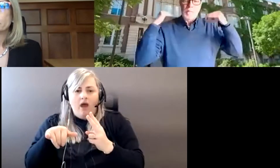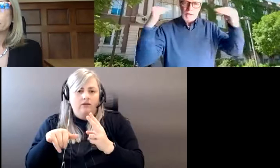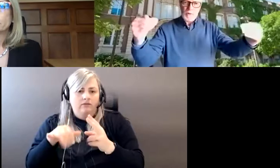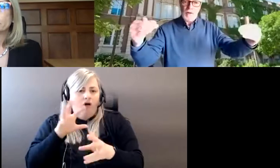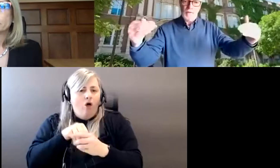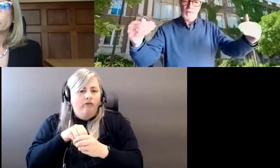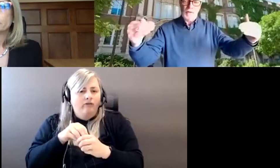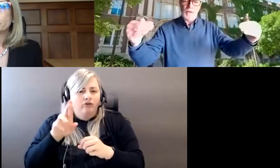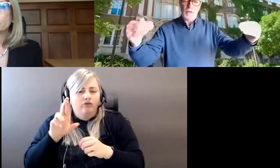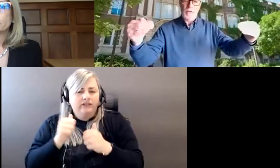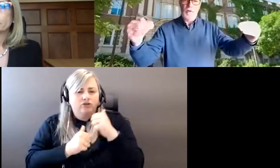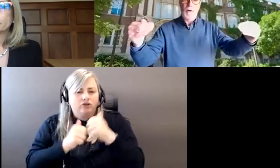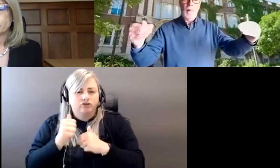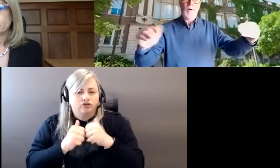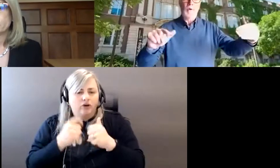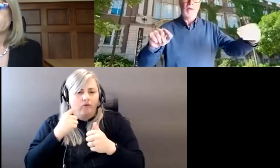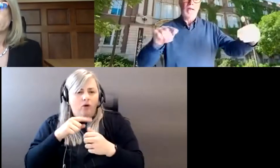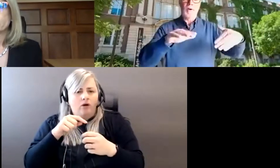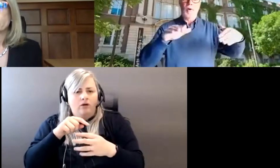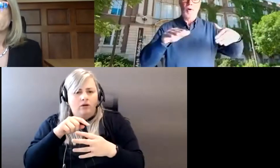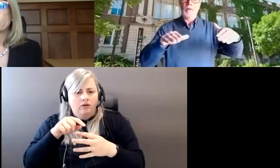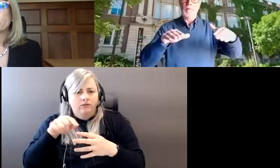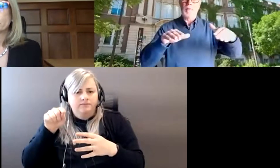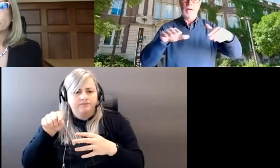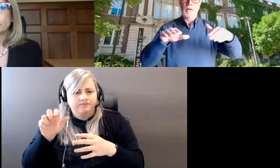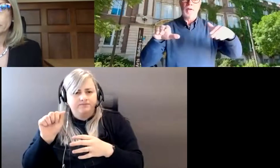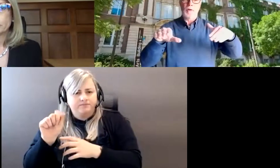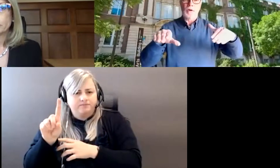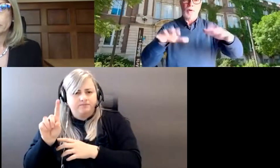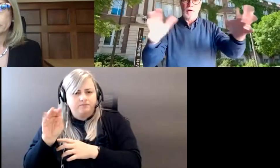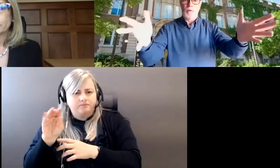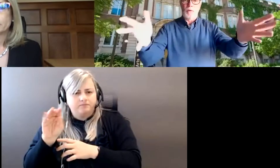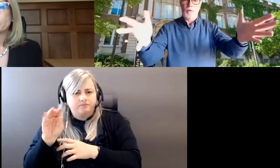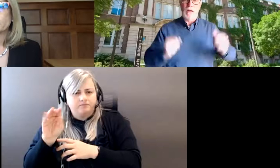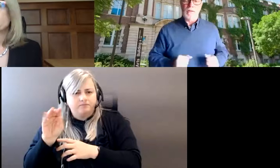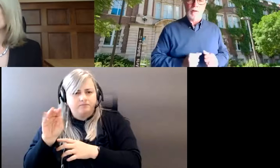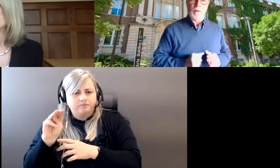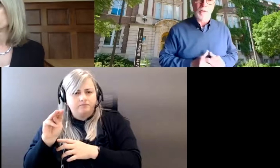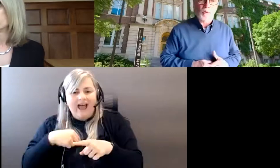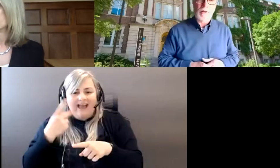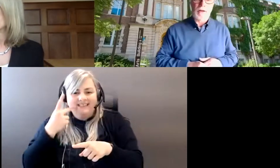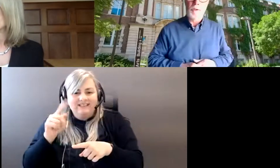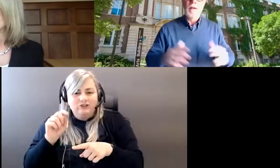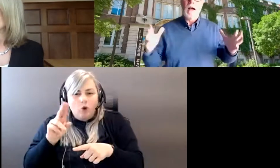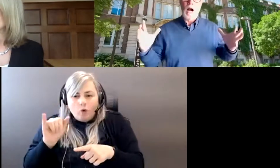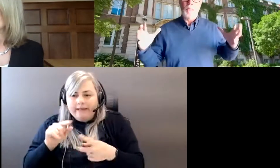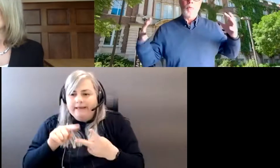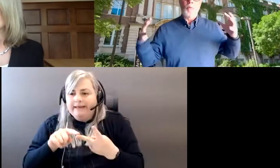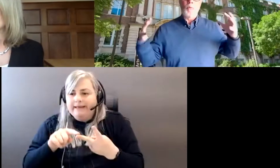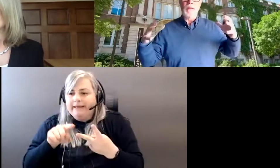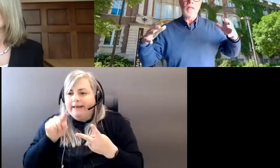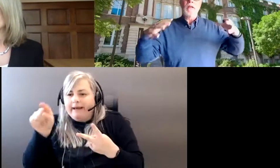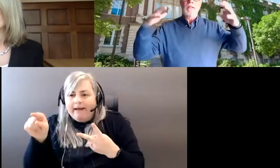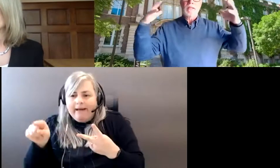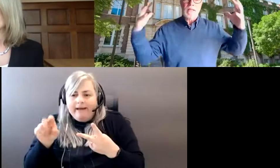administrative functions. So, so I'm looking at Sarah Horseman and Tony Kurian, who I, I see on my screen here, um, within